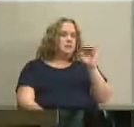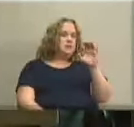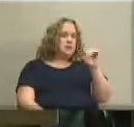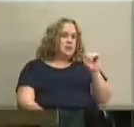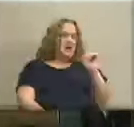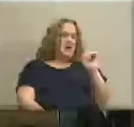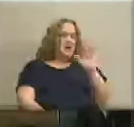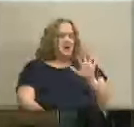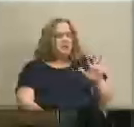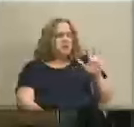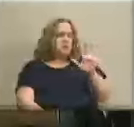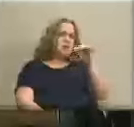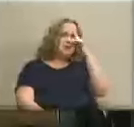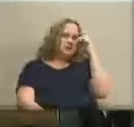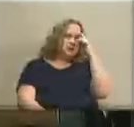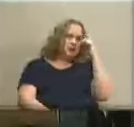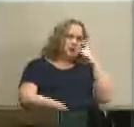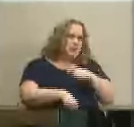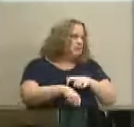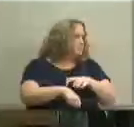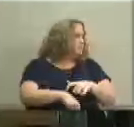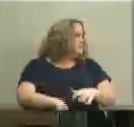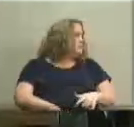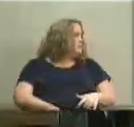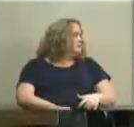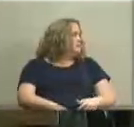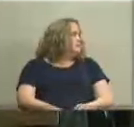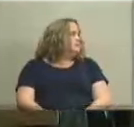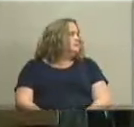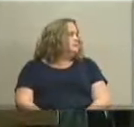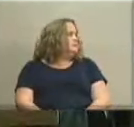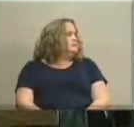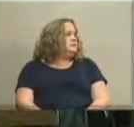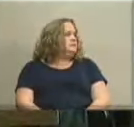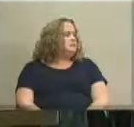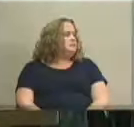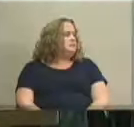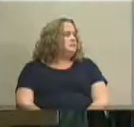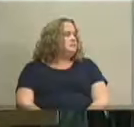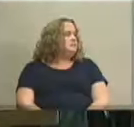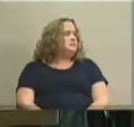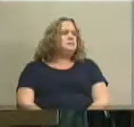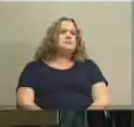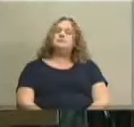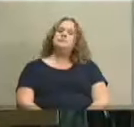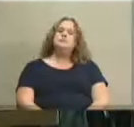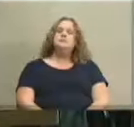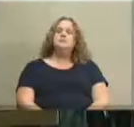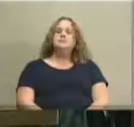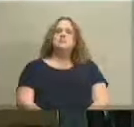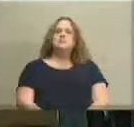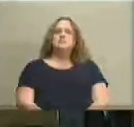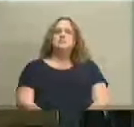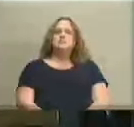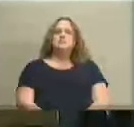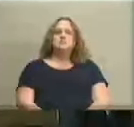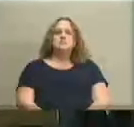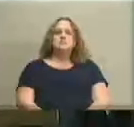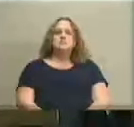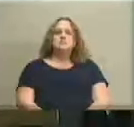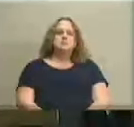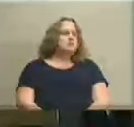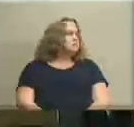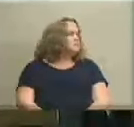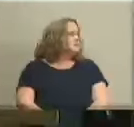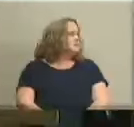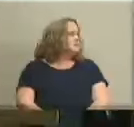the uh sorry I'm getting an echo during that meeting a we're getting